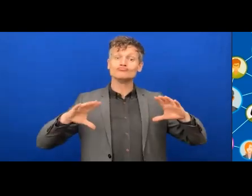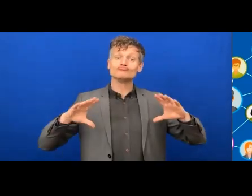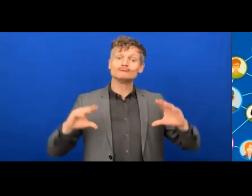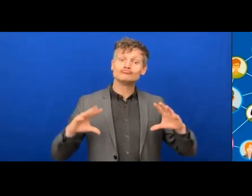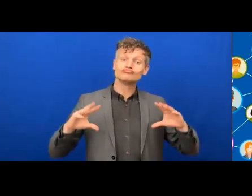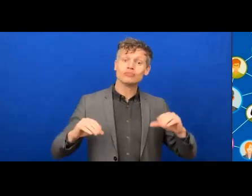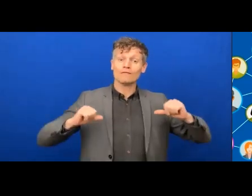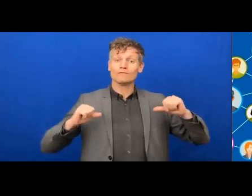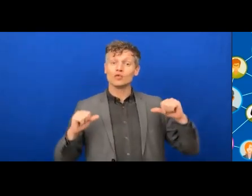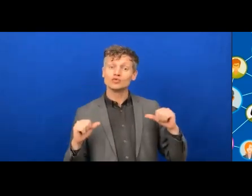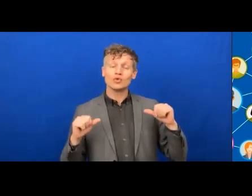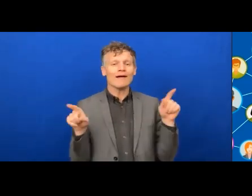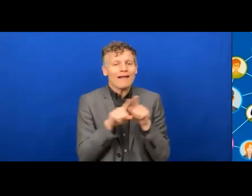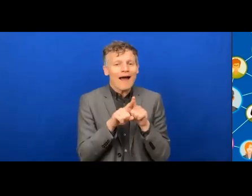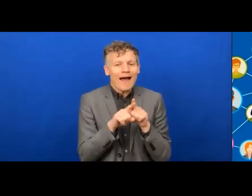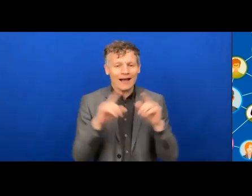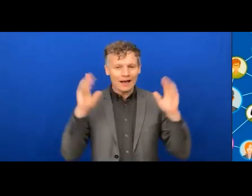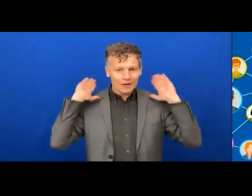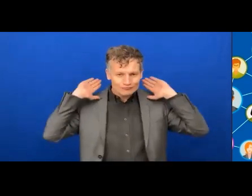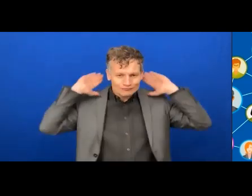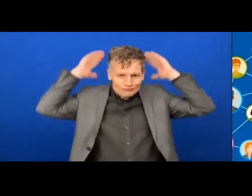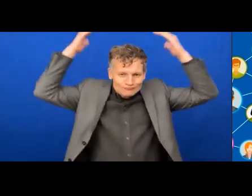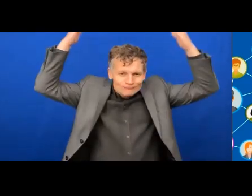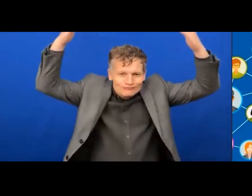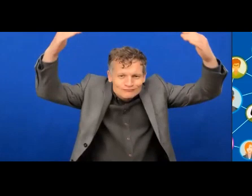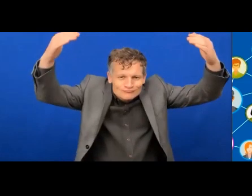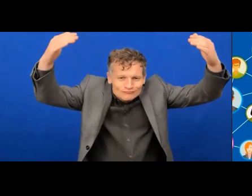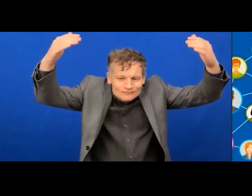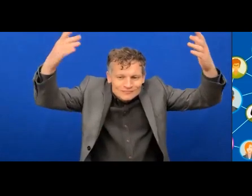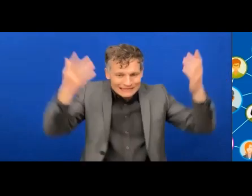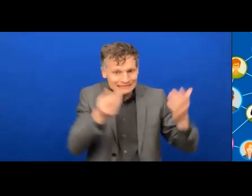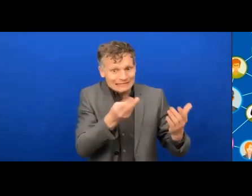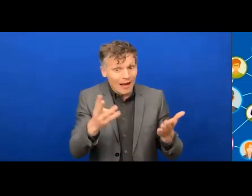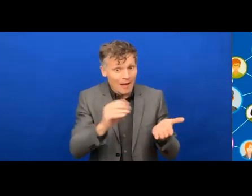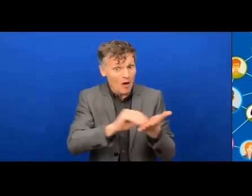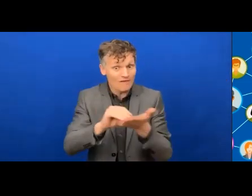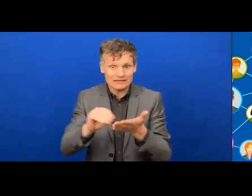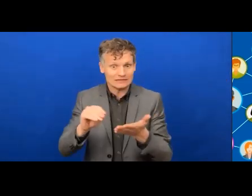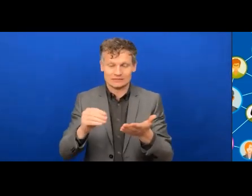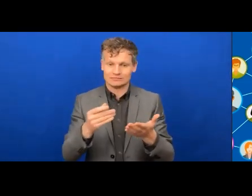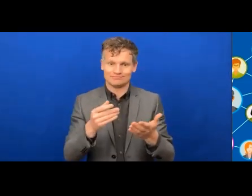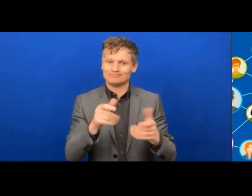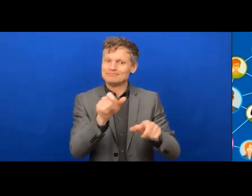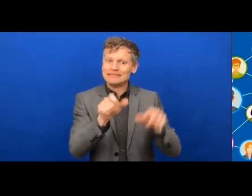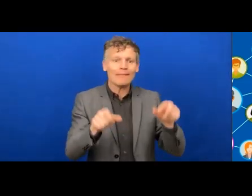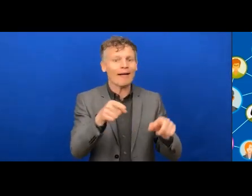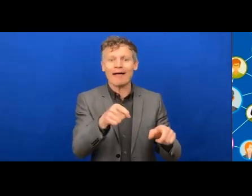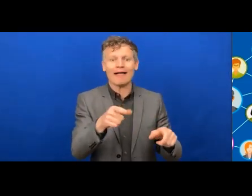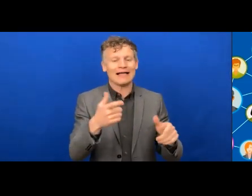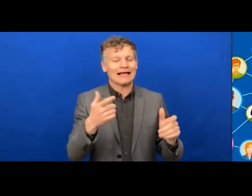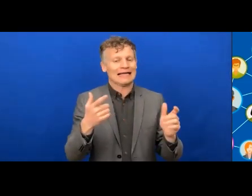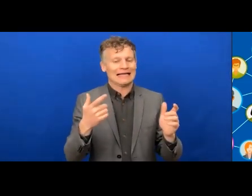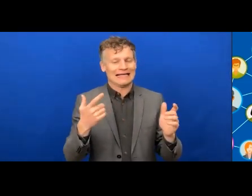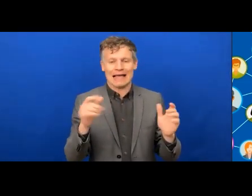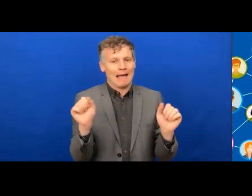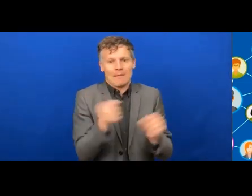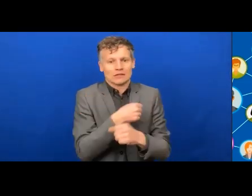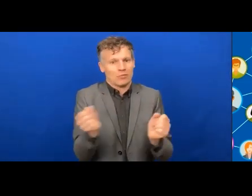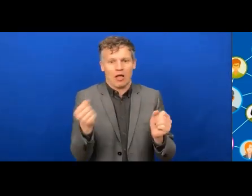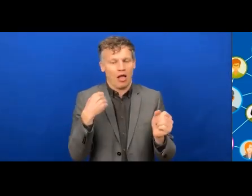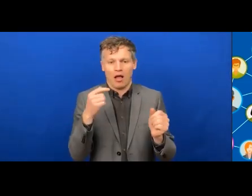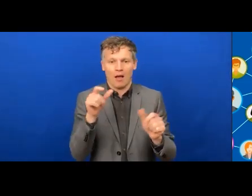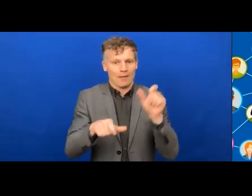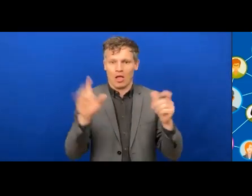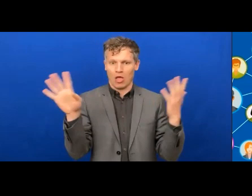that really can't deal with the sort of open plan environment. And I would be one of those, allowing